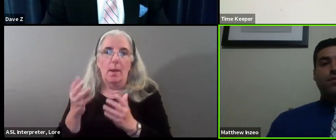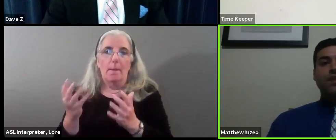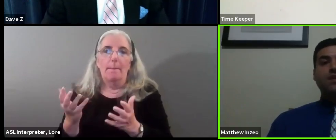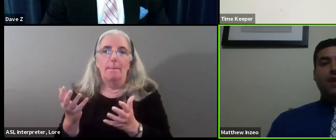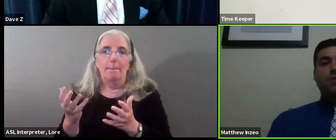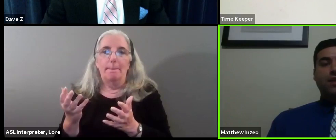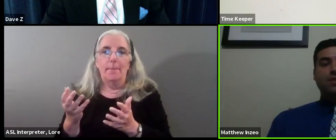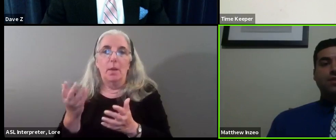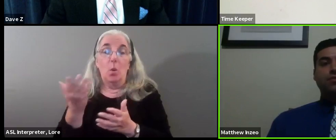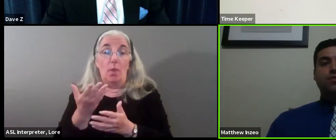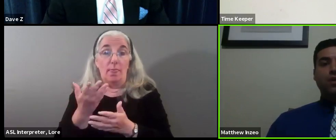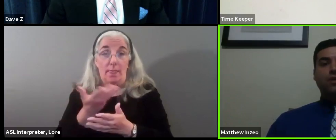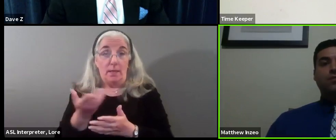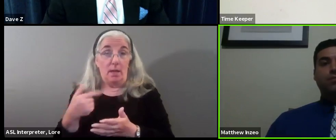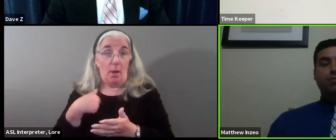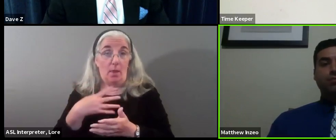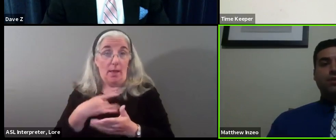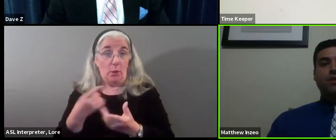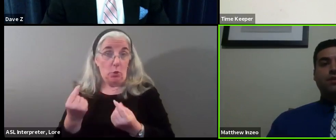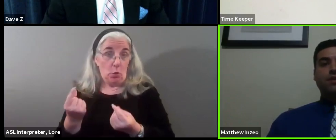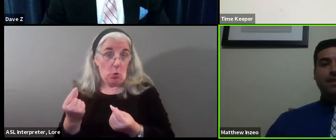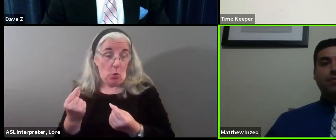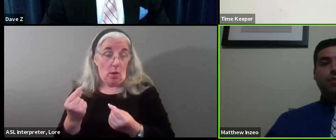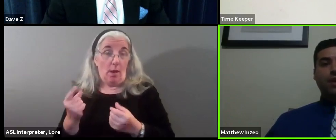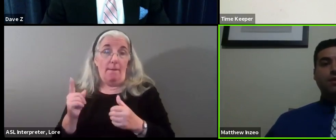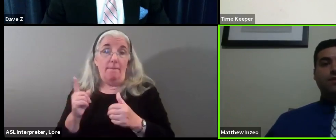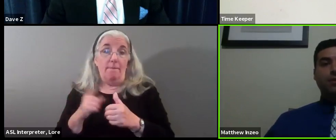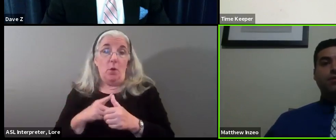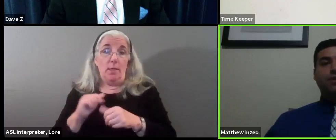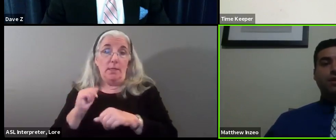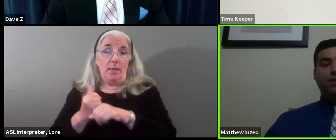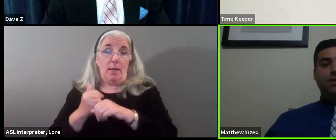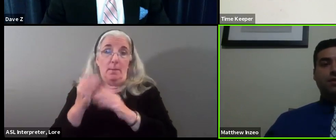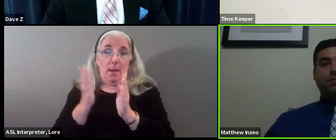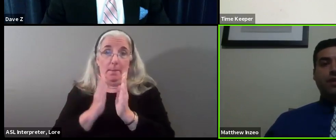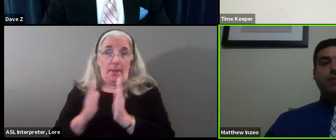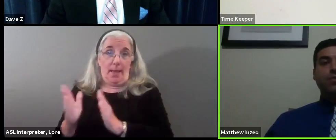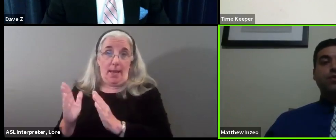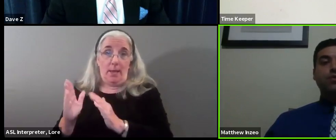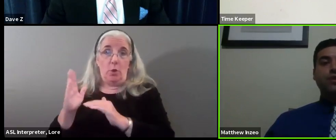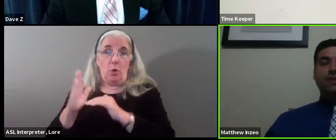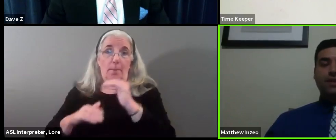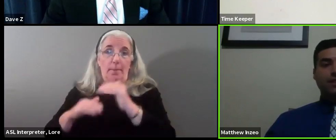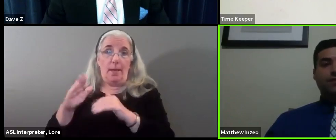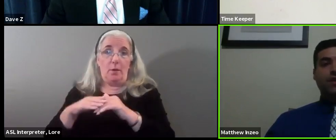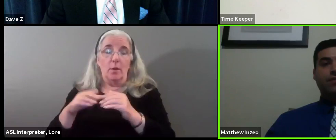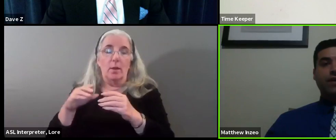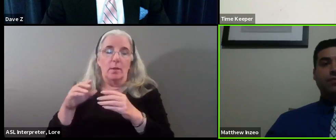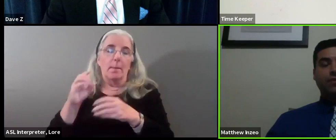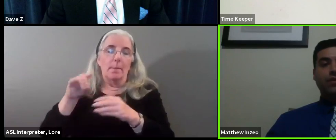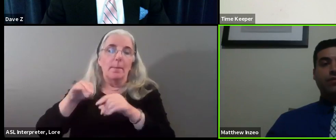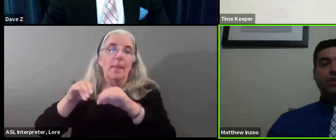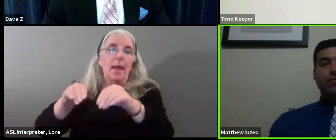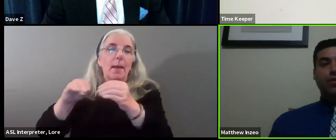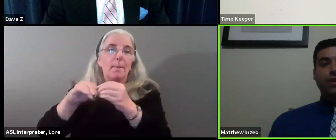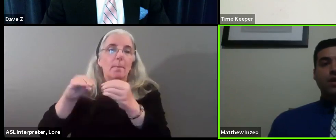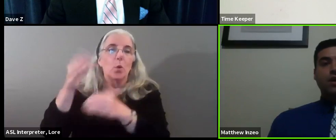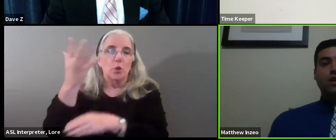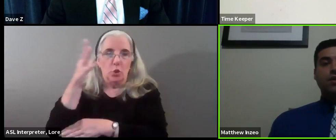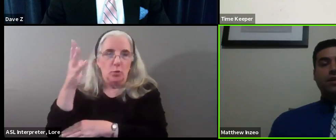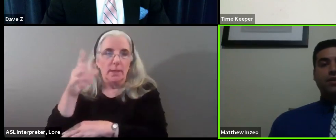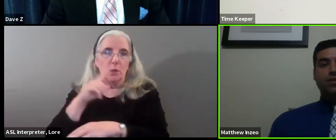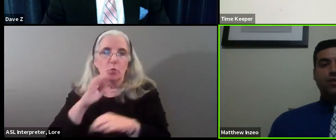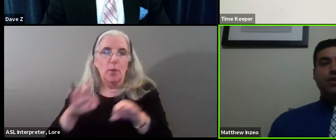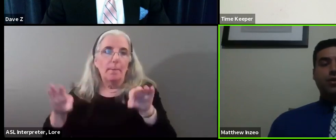The things that I would like to do is one to set up a plan to build to plant more trees. think that's very valuable and very, very important.